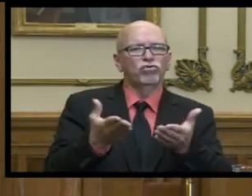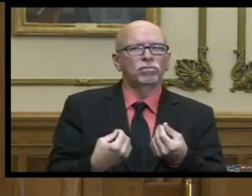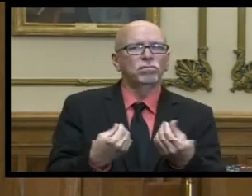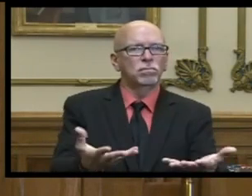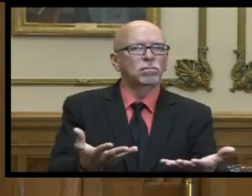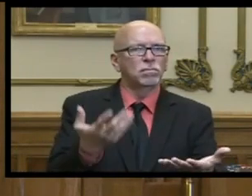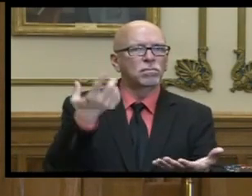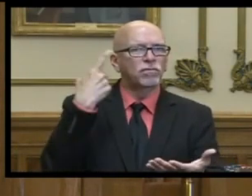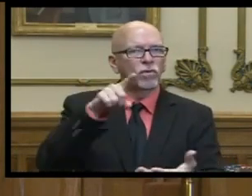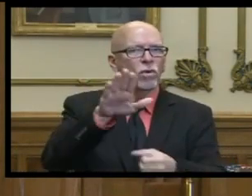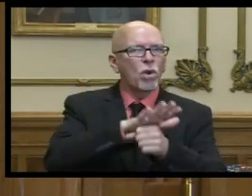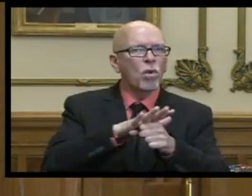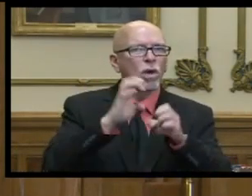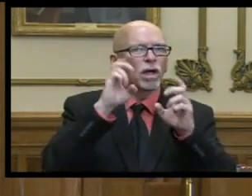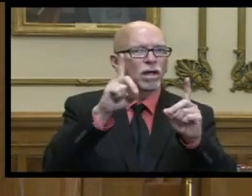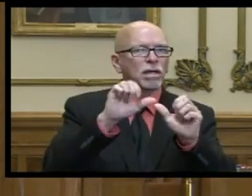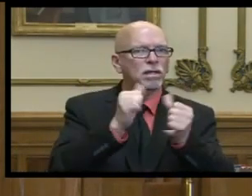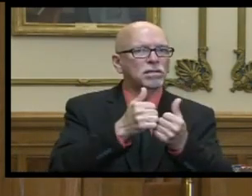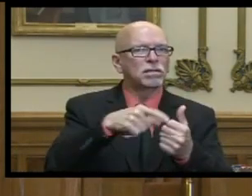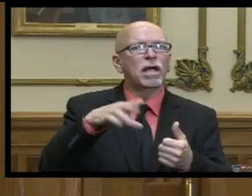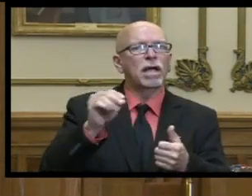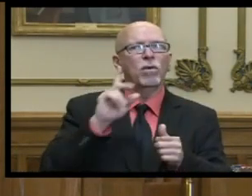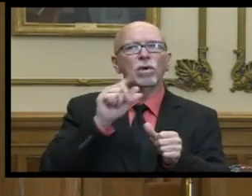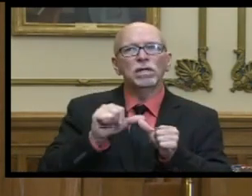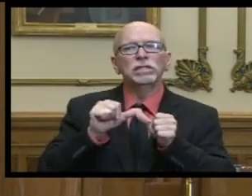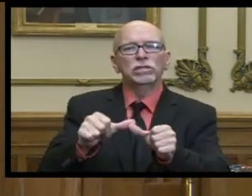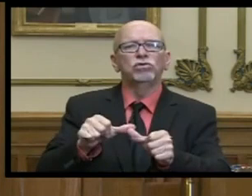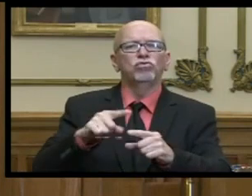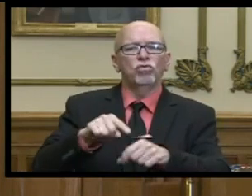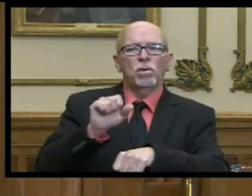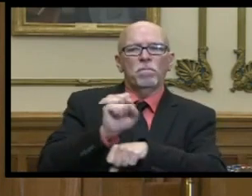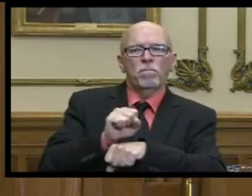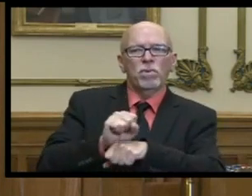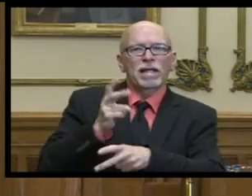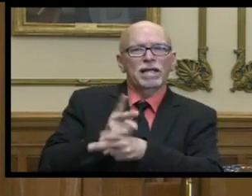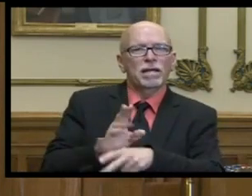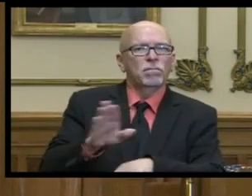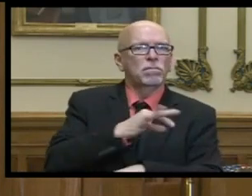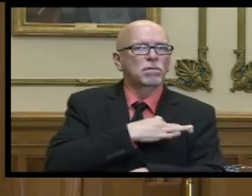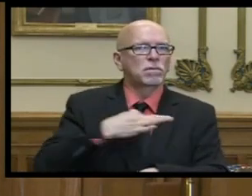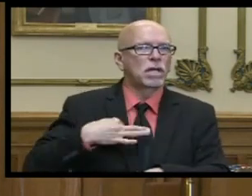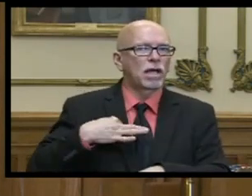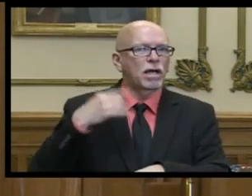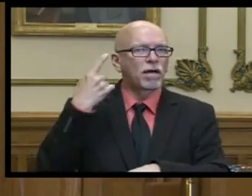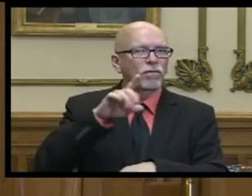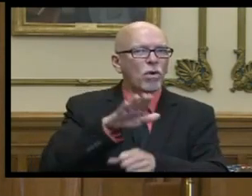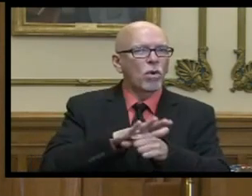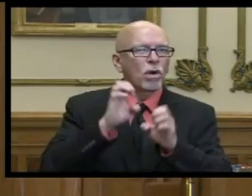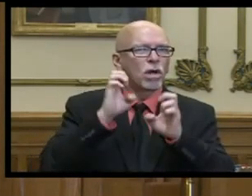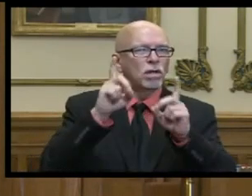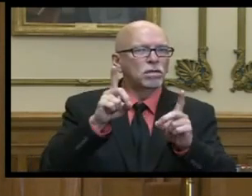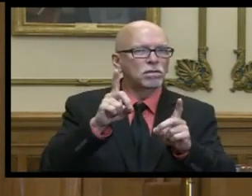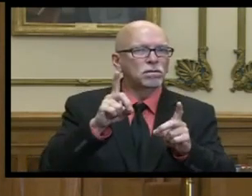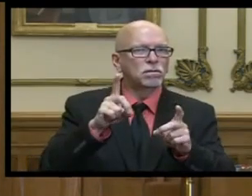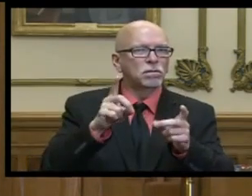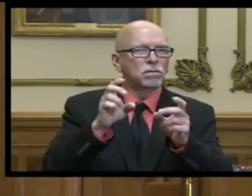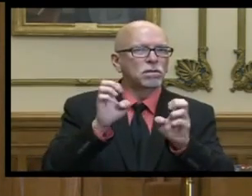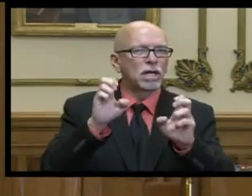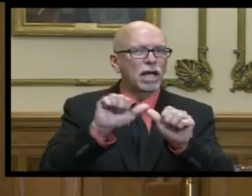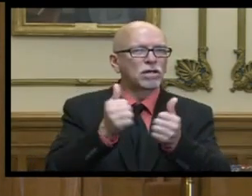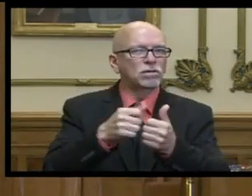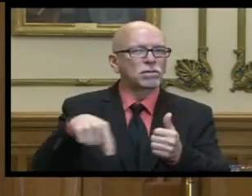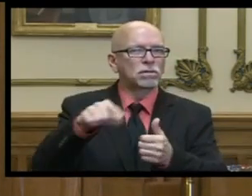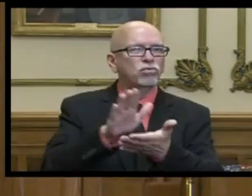in local education agencies and continuing to employ existing staff of the local education agency